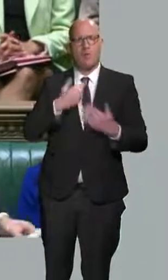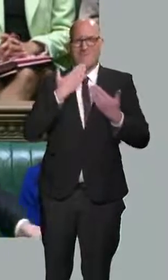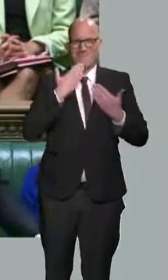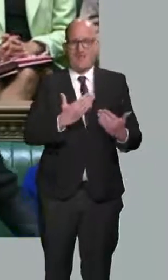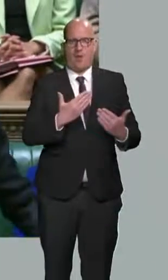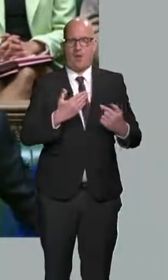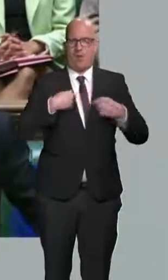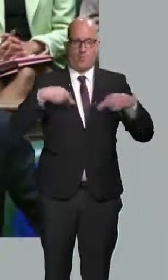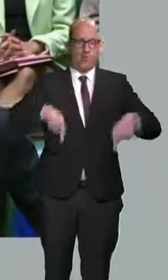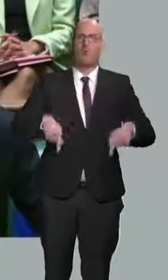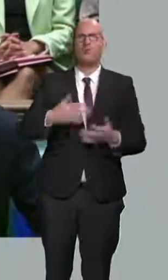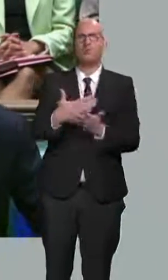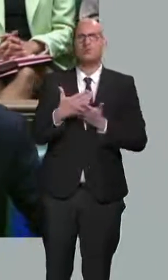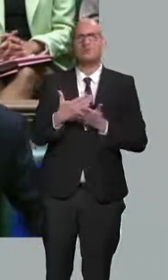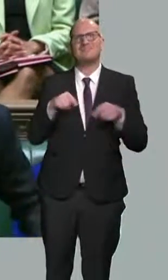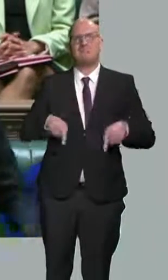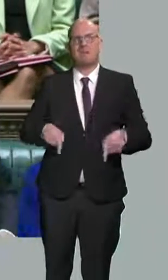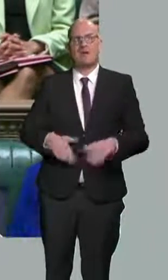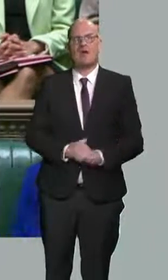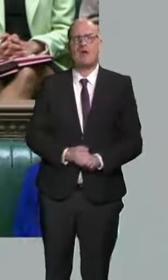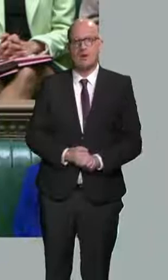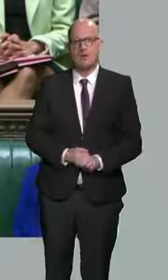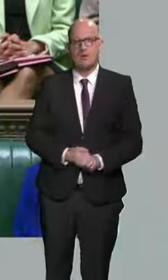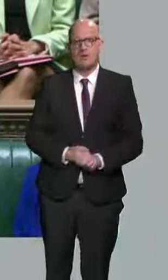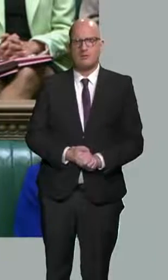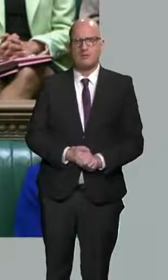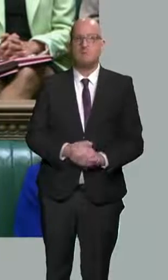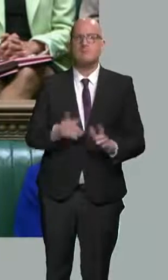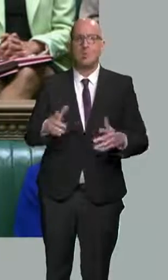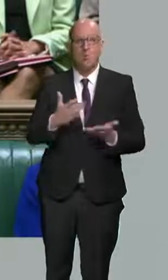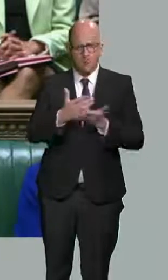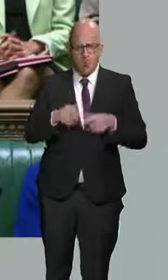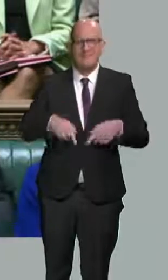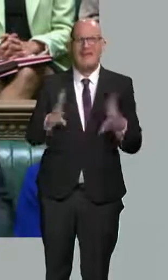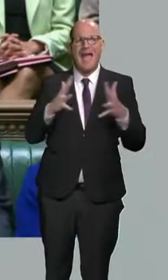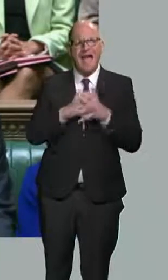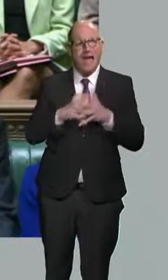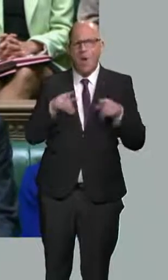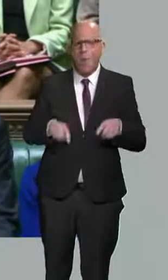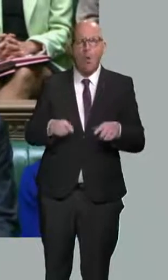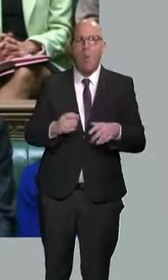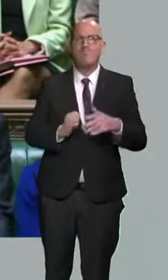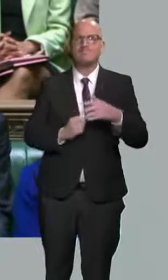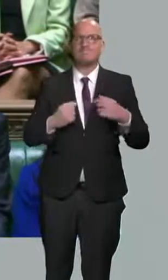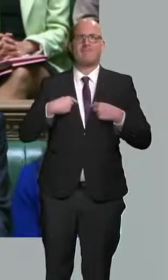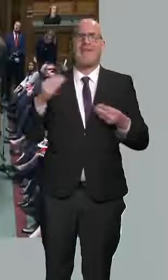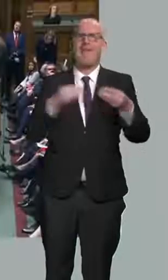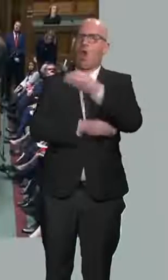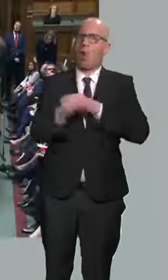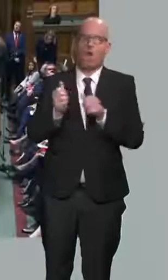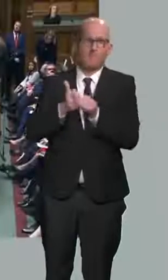security in which we live. And what underpins that security is the strength of our economy.